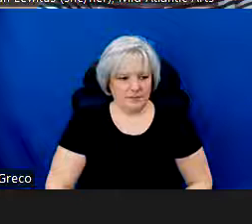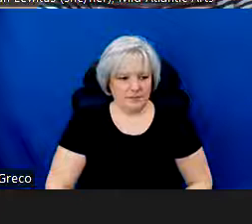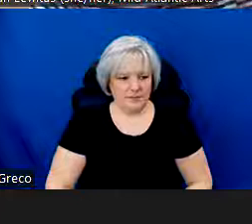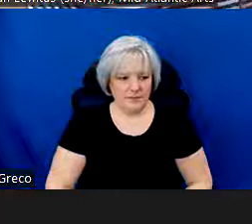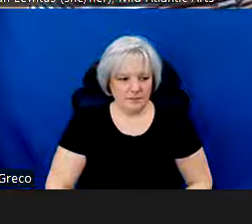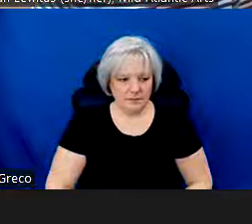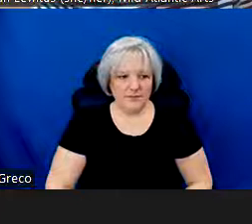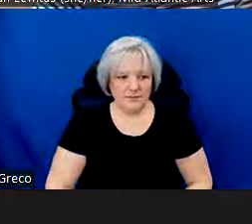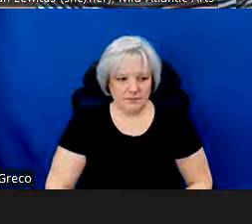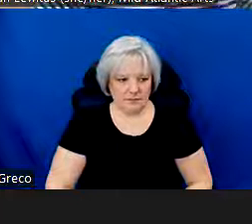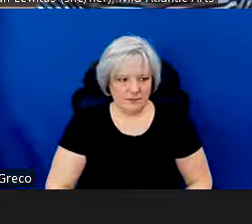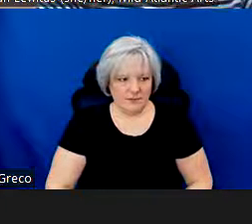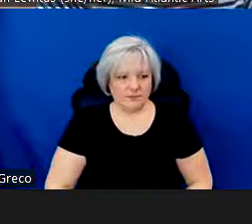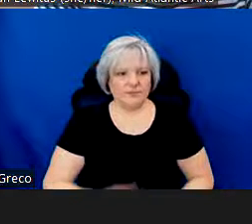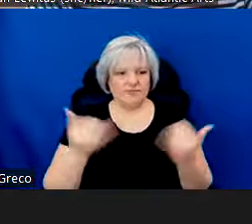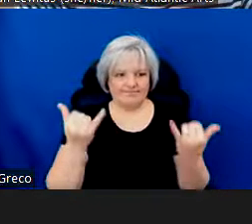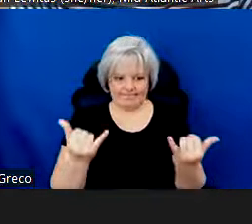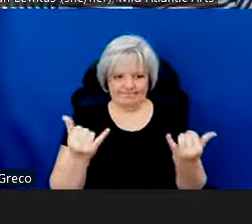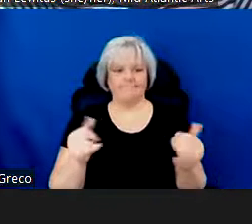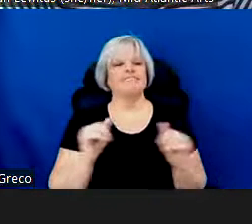Try that again. Here we go.